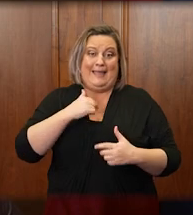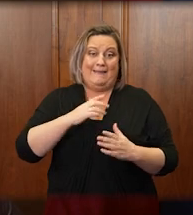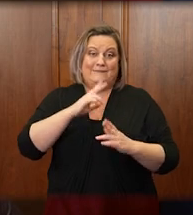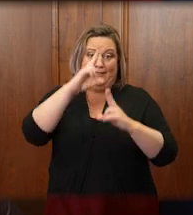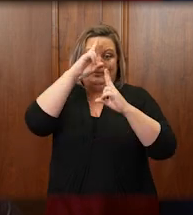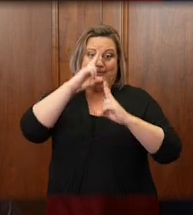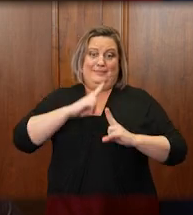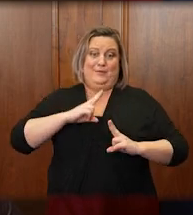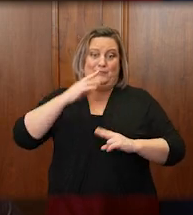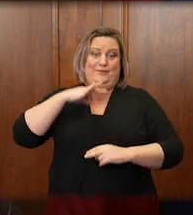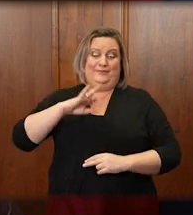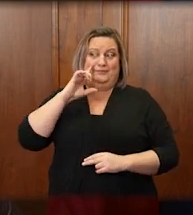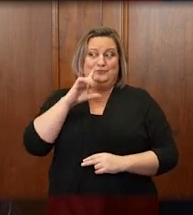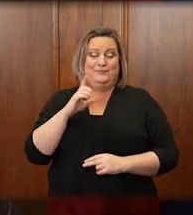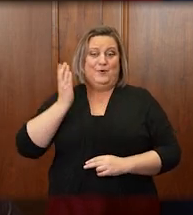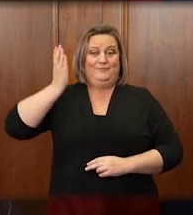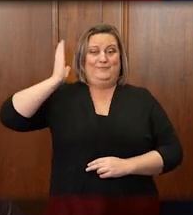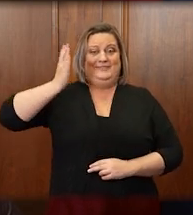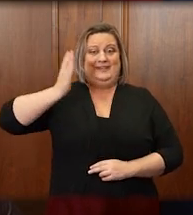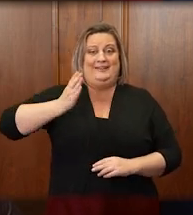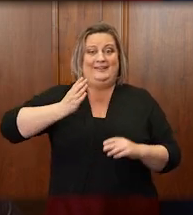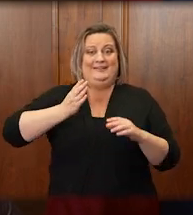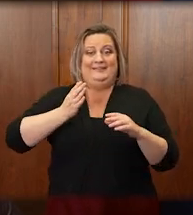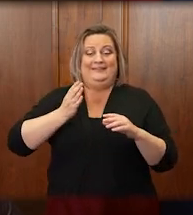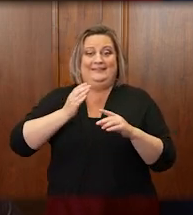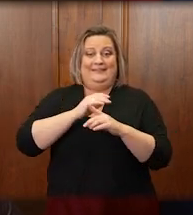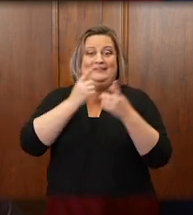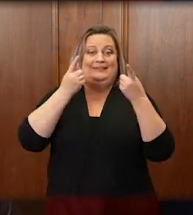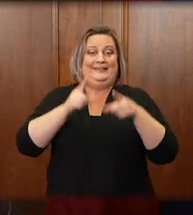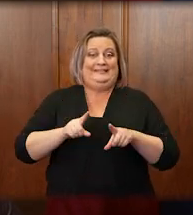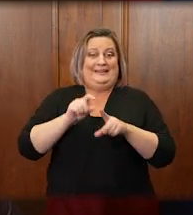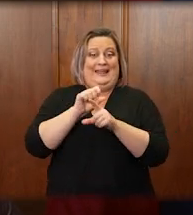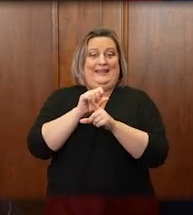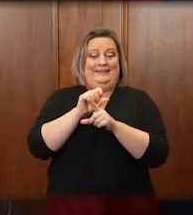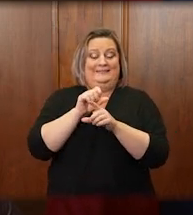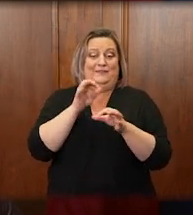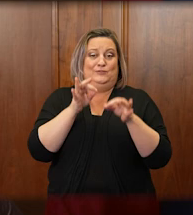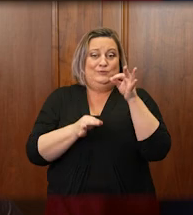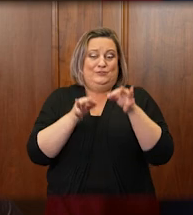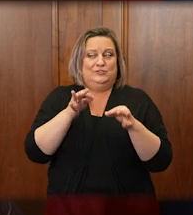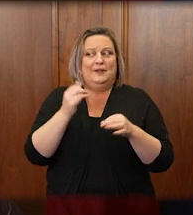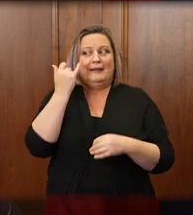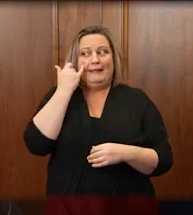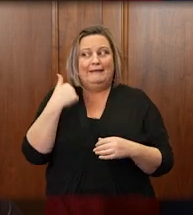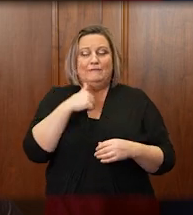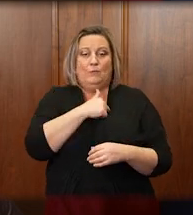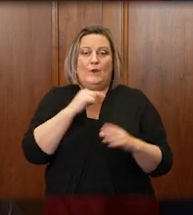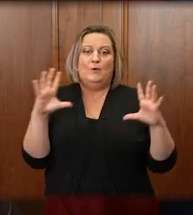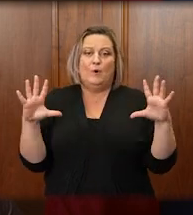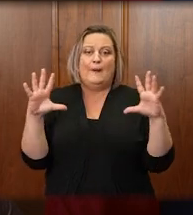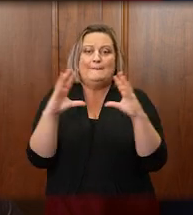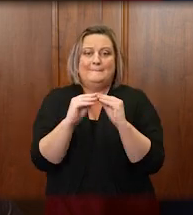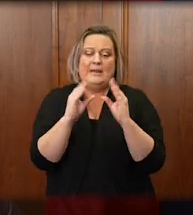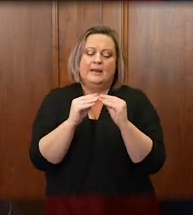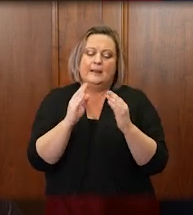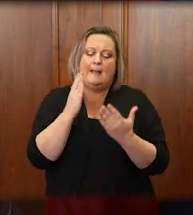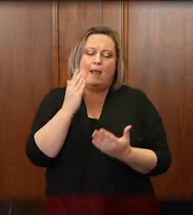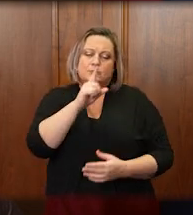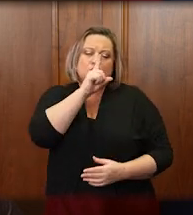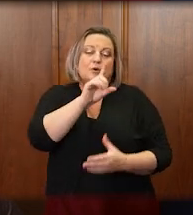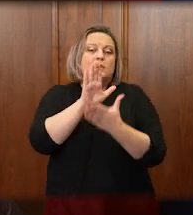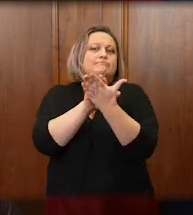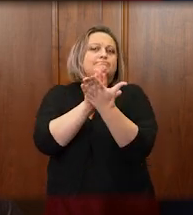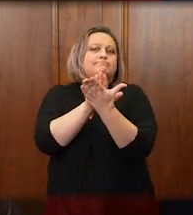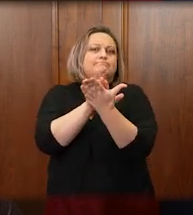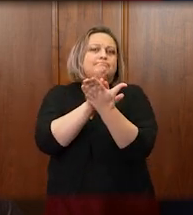address to this body. If we were meeting in person, I'm sure that would have drawn some applause because I really have